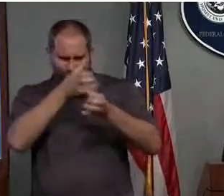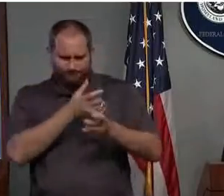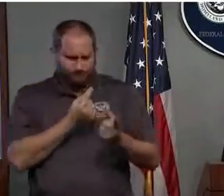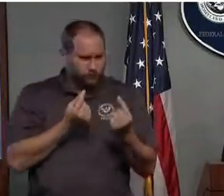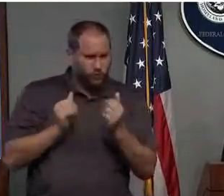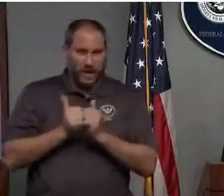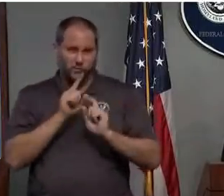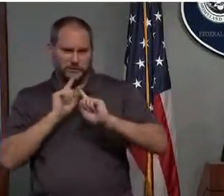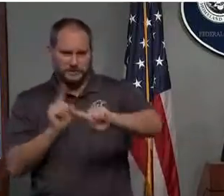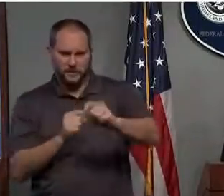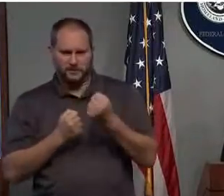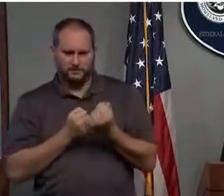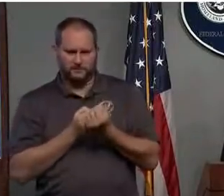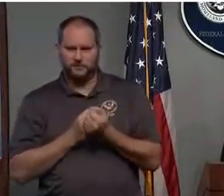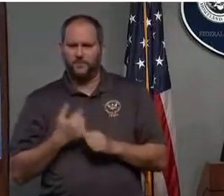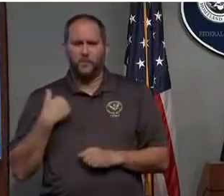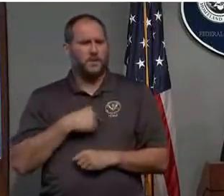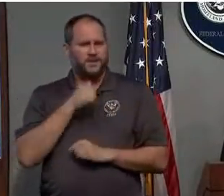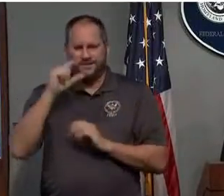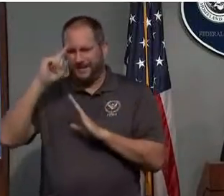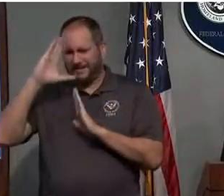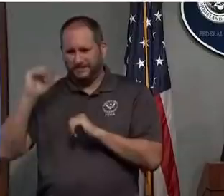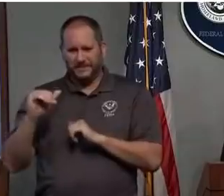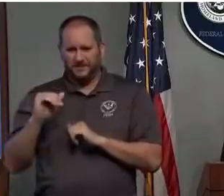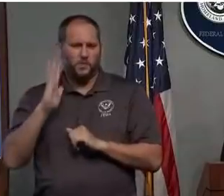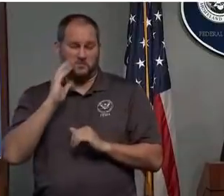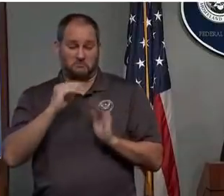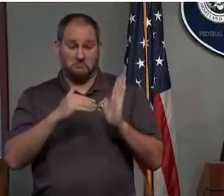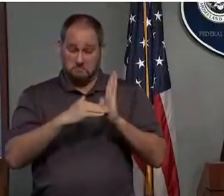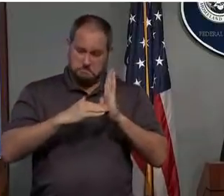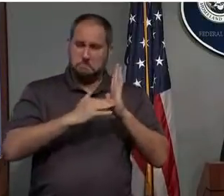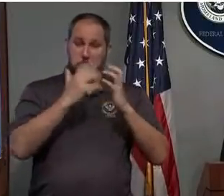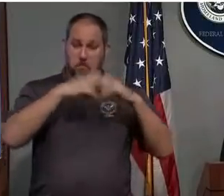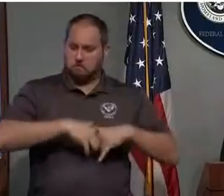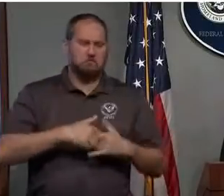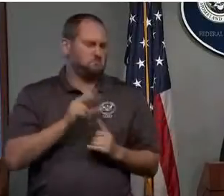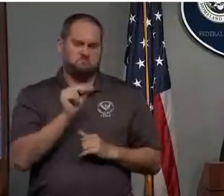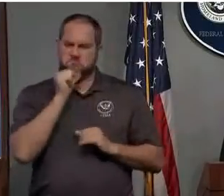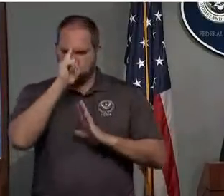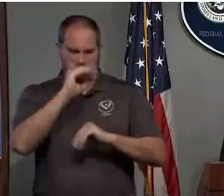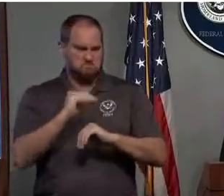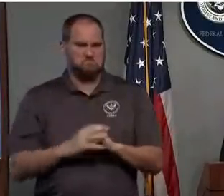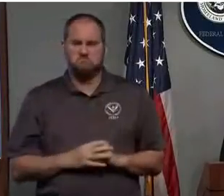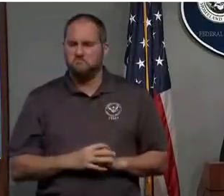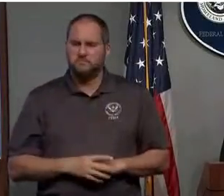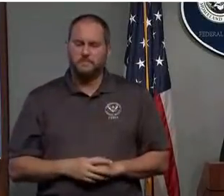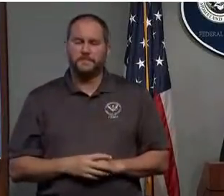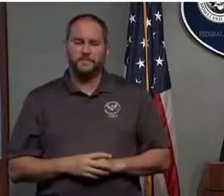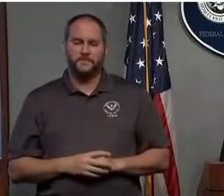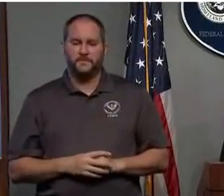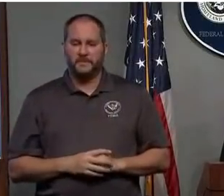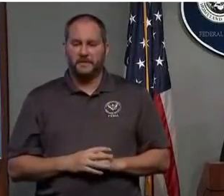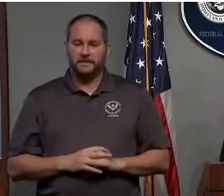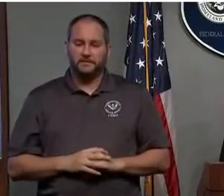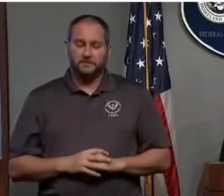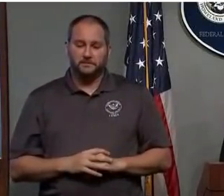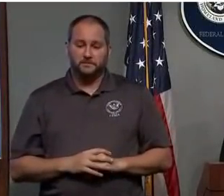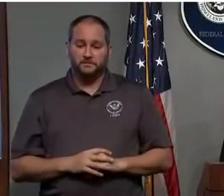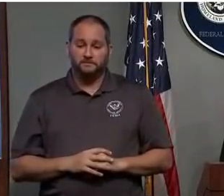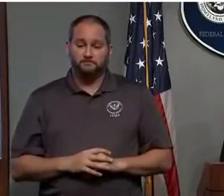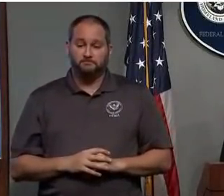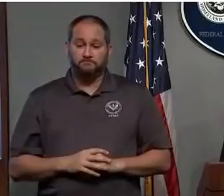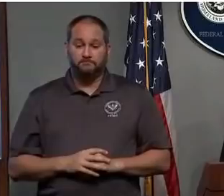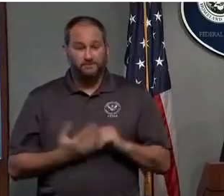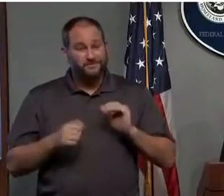anticipate any of these dams failing of any kind or dangers down the town river. And then there are state and